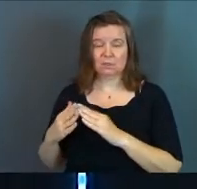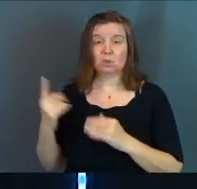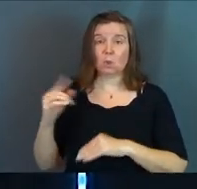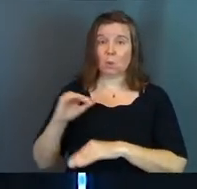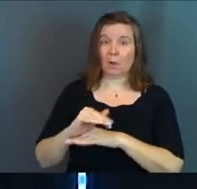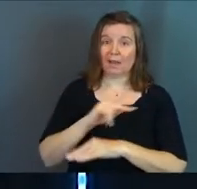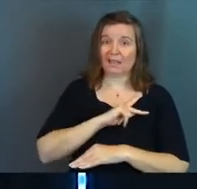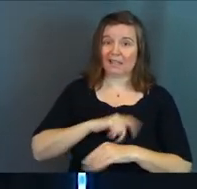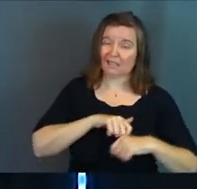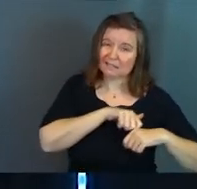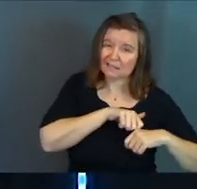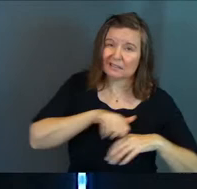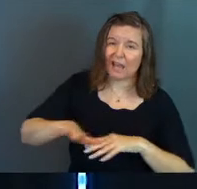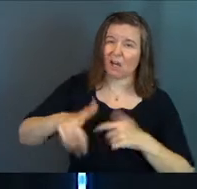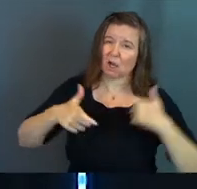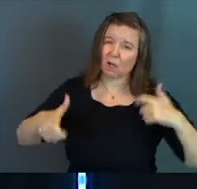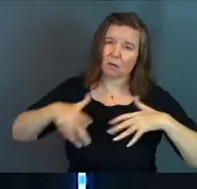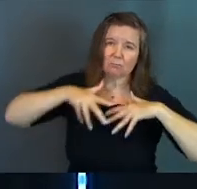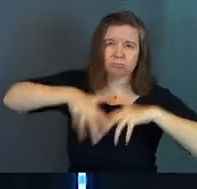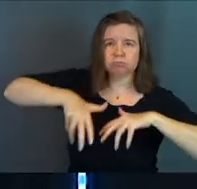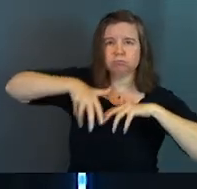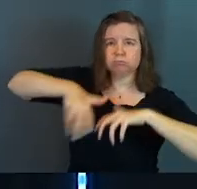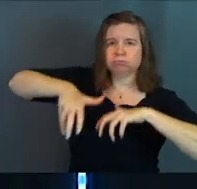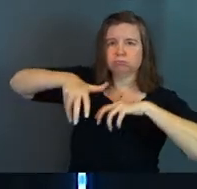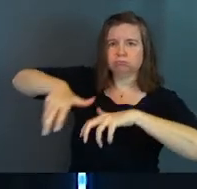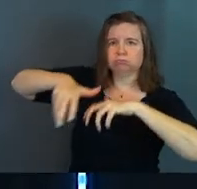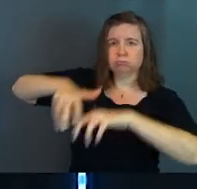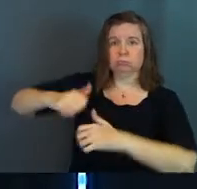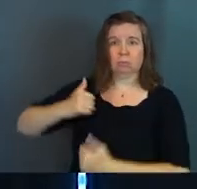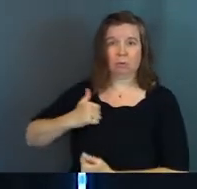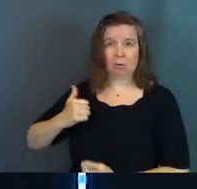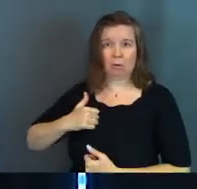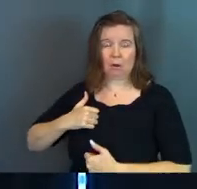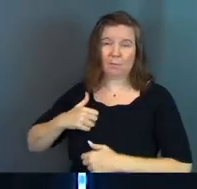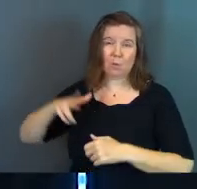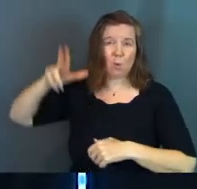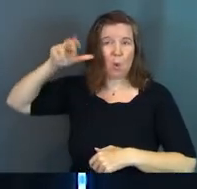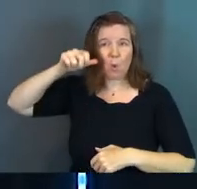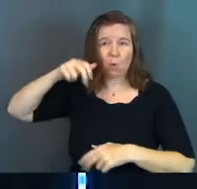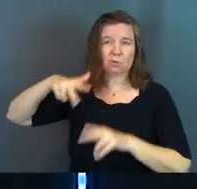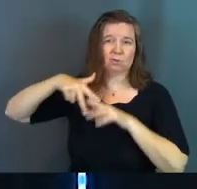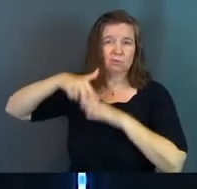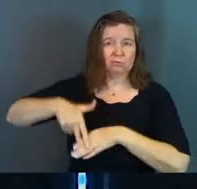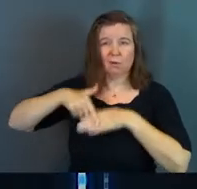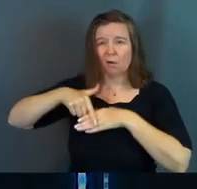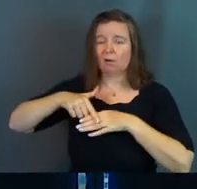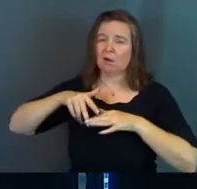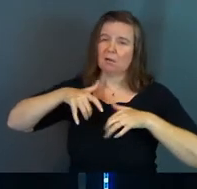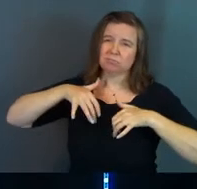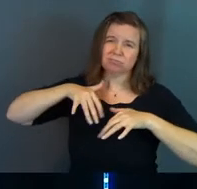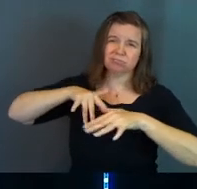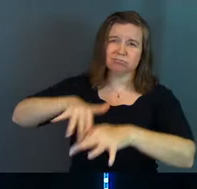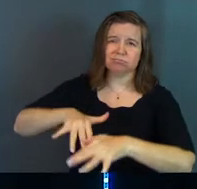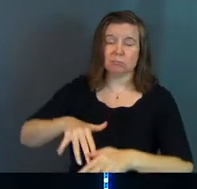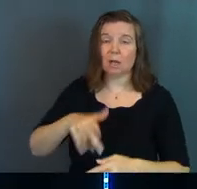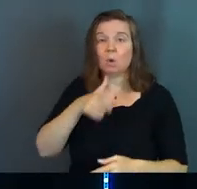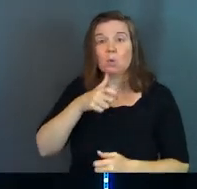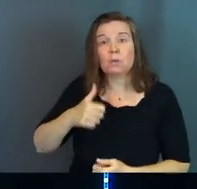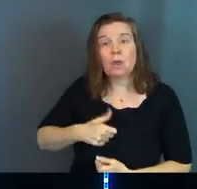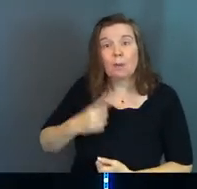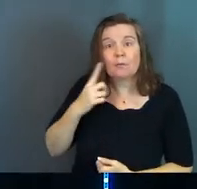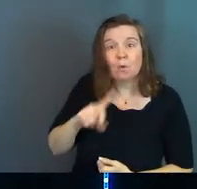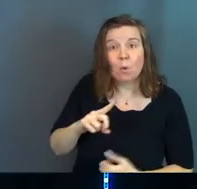king of Aram sent a great army with many chariots and horses to surround the city. Now, who's the army for? One guy. Why?